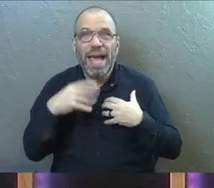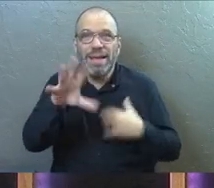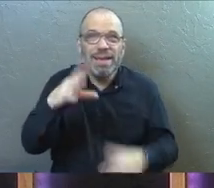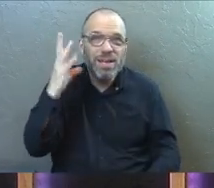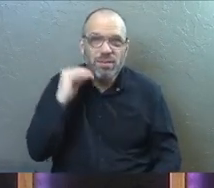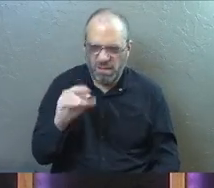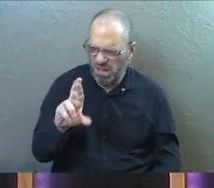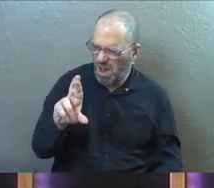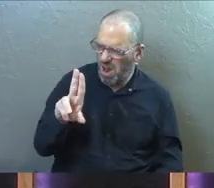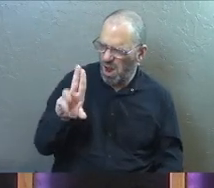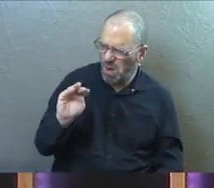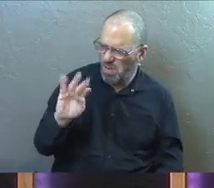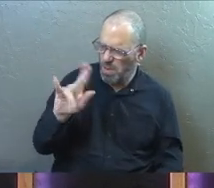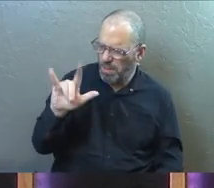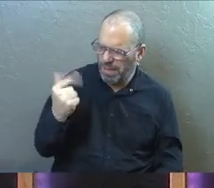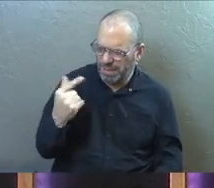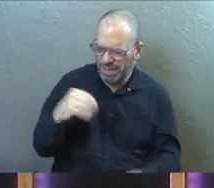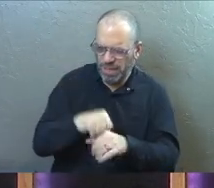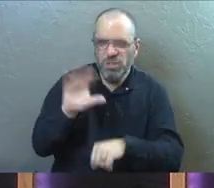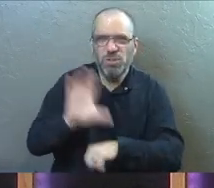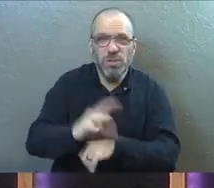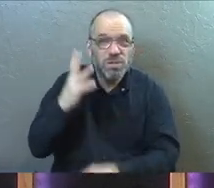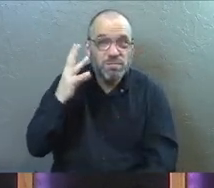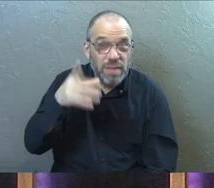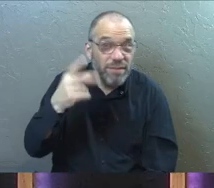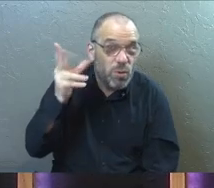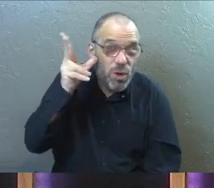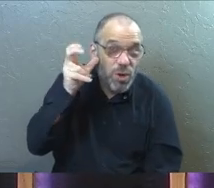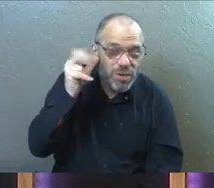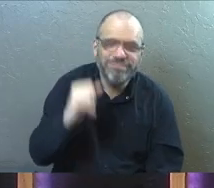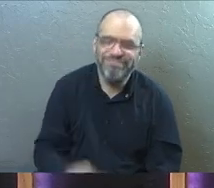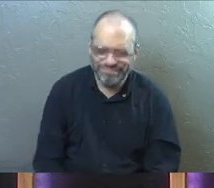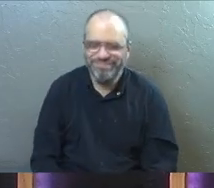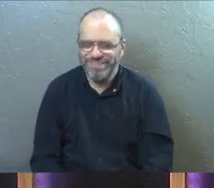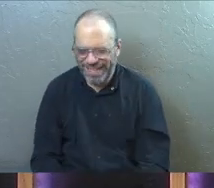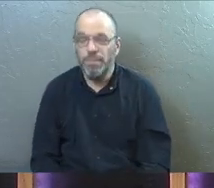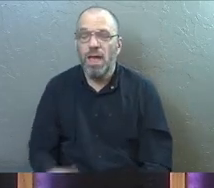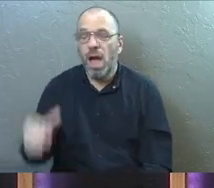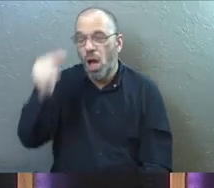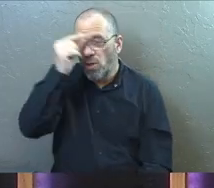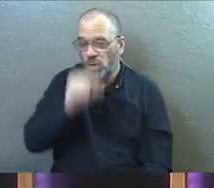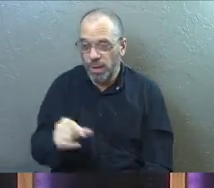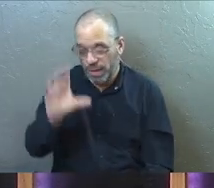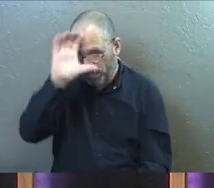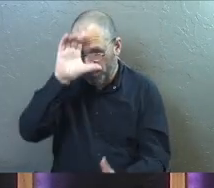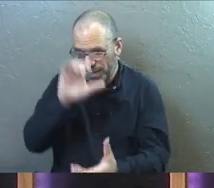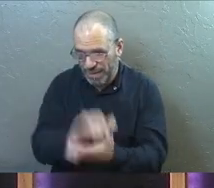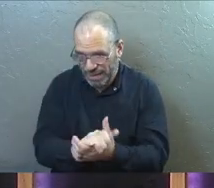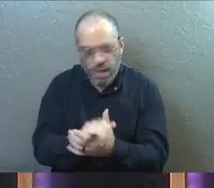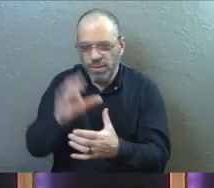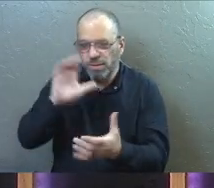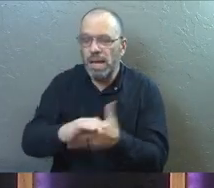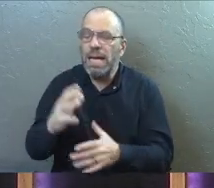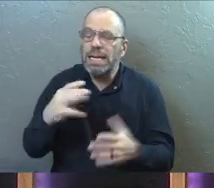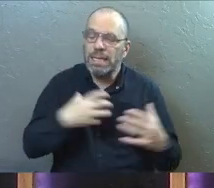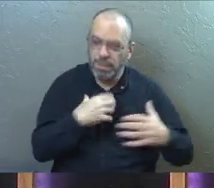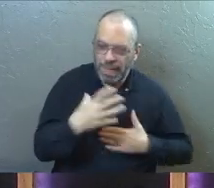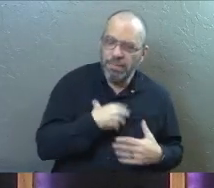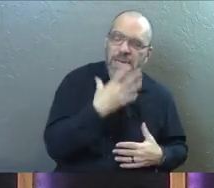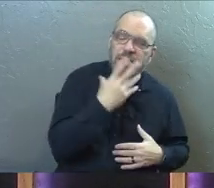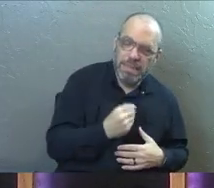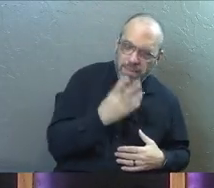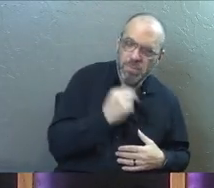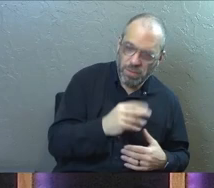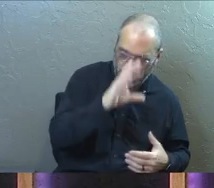of have ever heard rumblings in a church before? Right, exactly. The Greek speaking believers complained about the Hebrew speaking